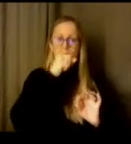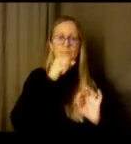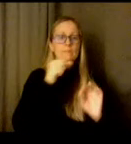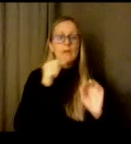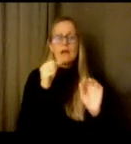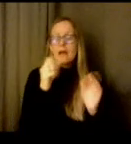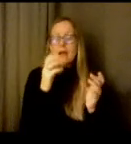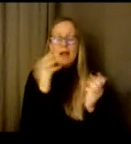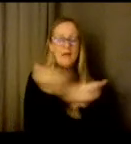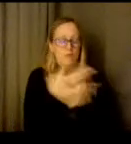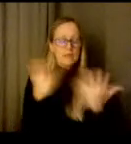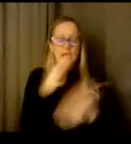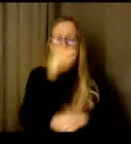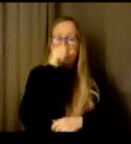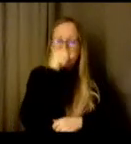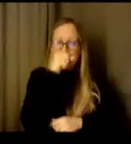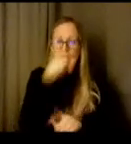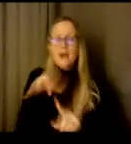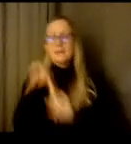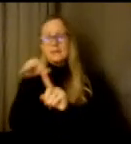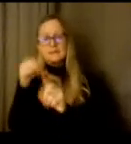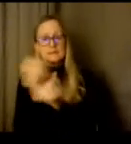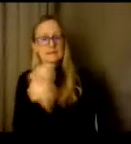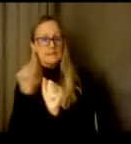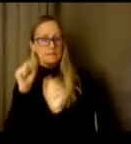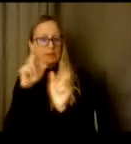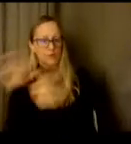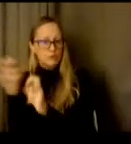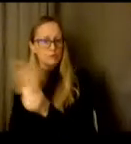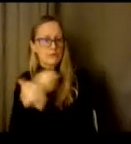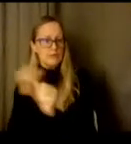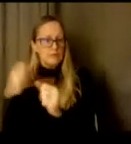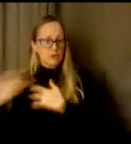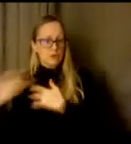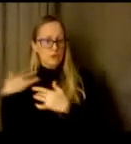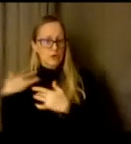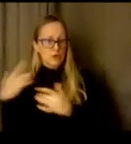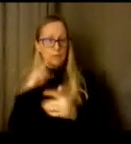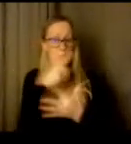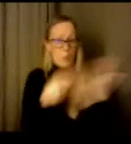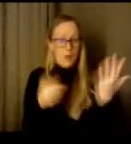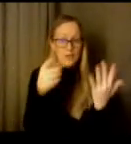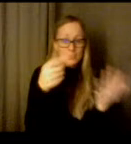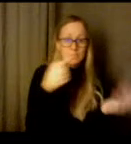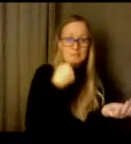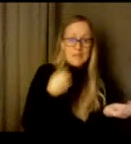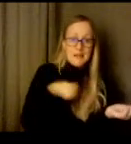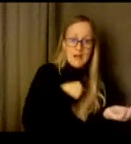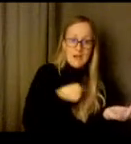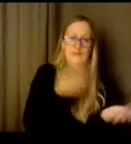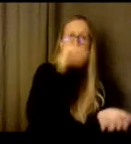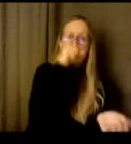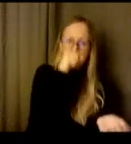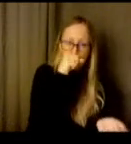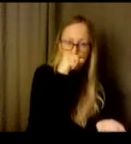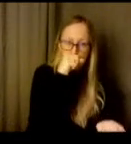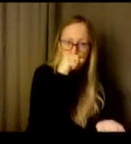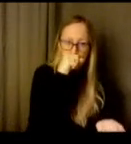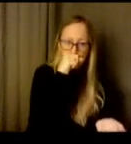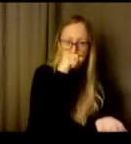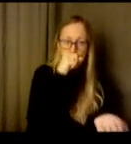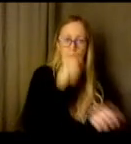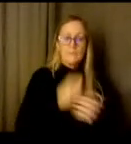concern so we want you to feel that trust and connection within your building as a result of that. Um so I am going to